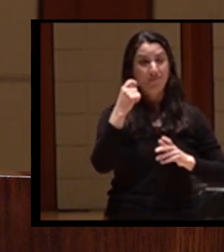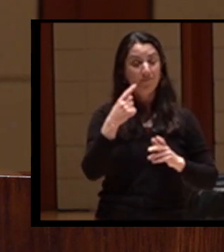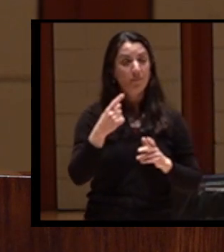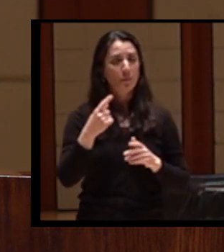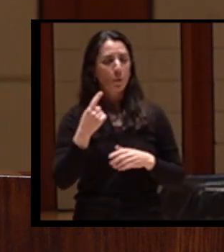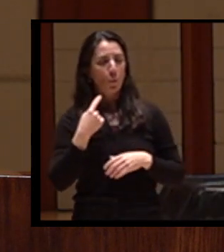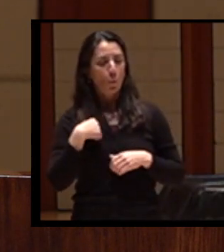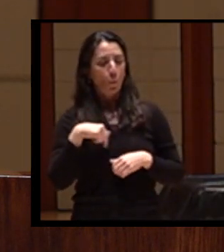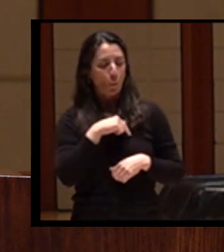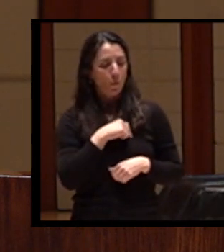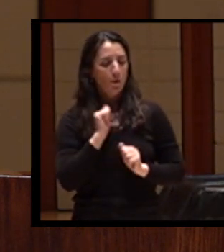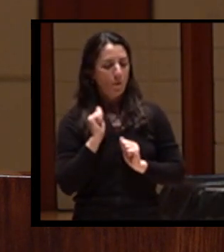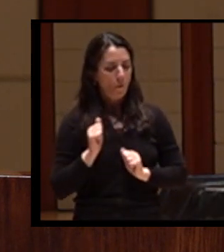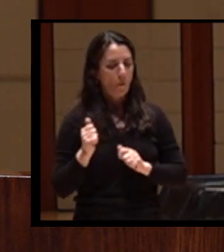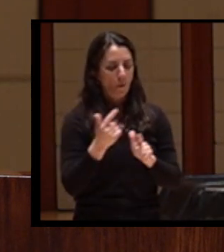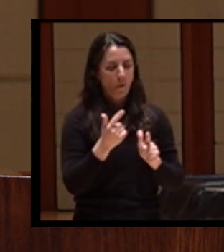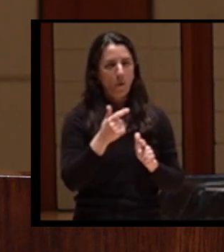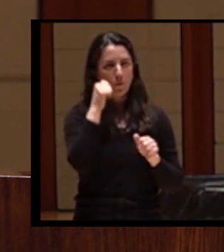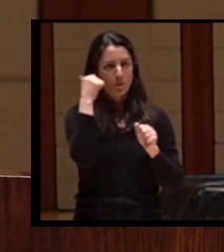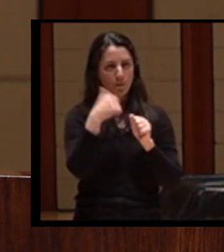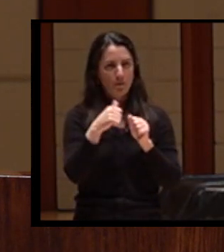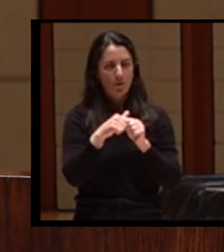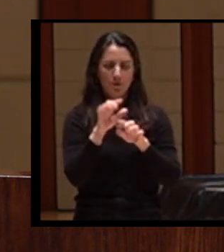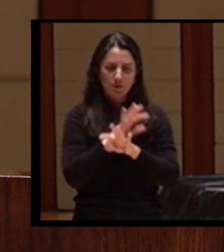world renewal ceremonies.